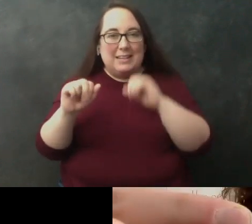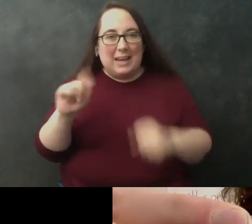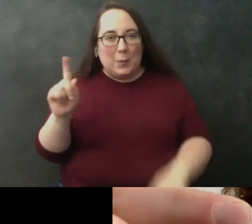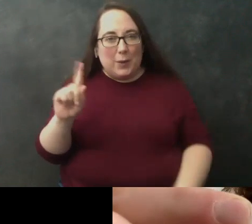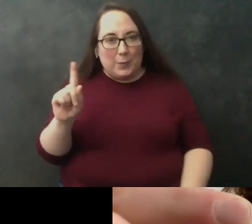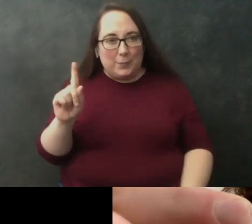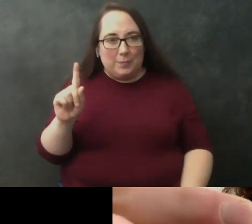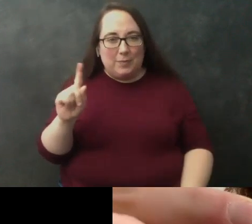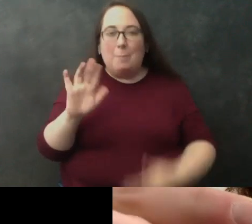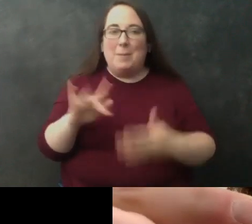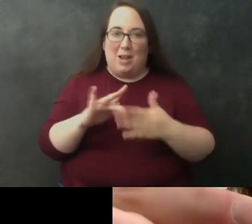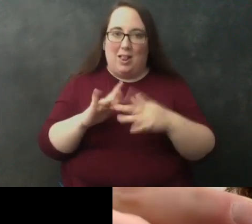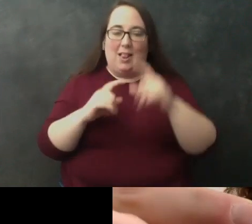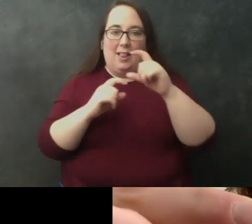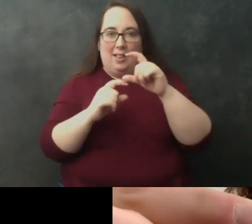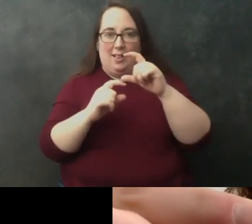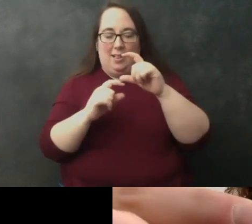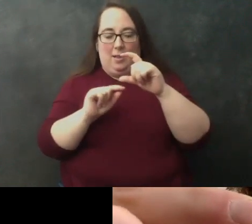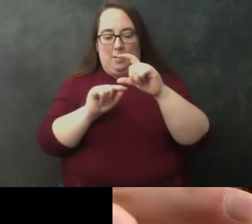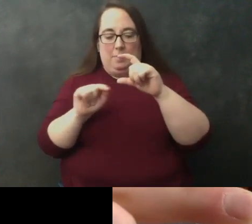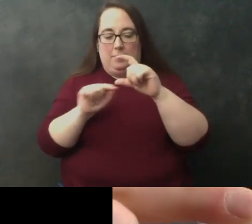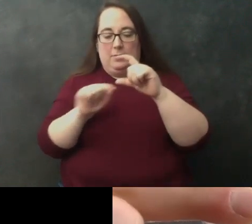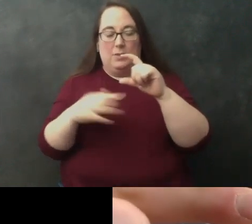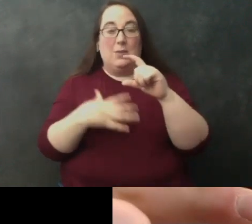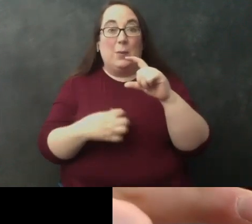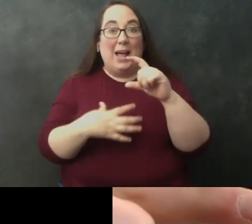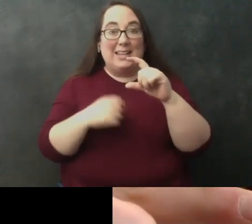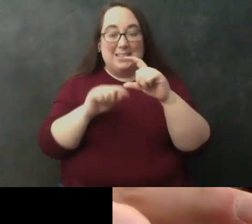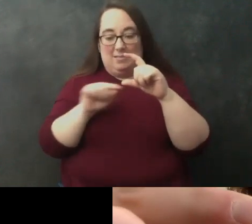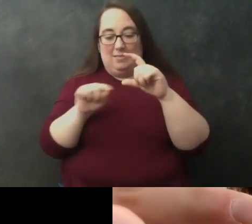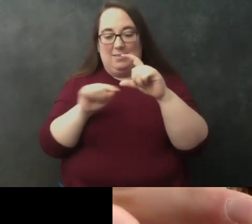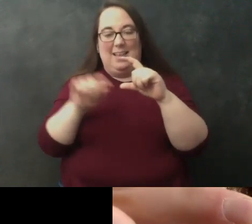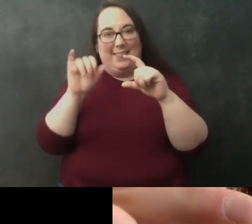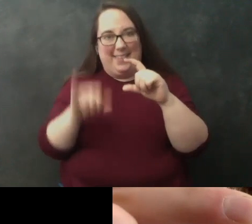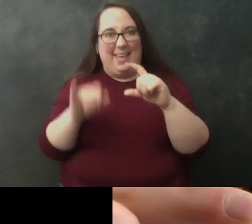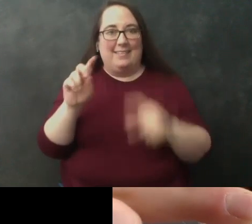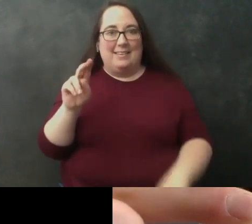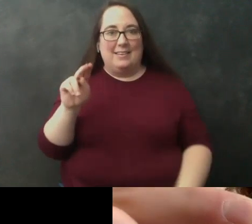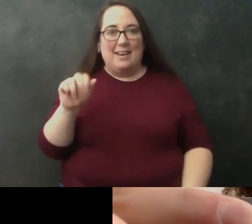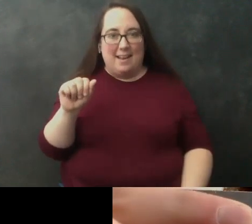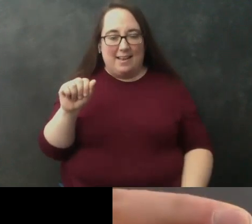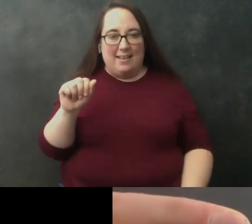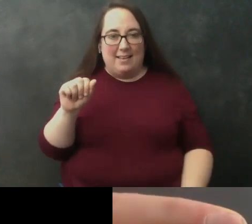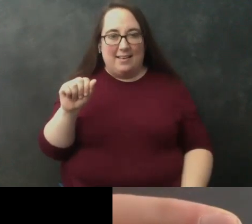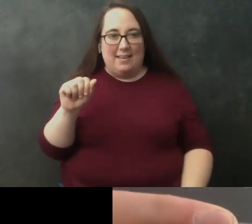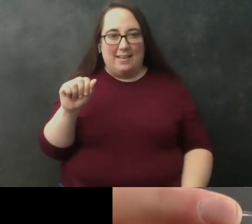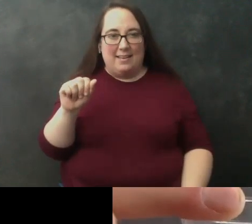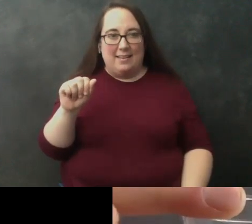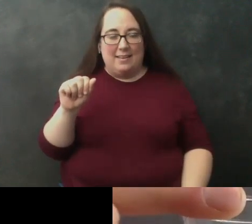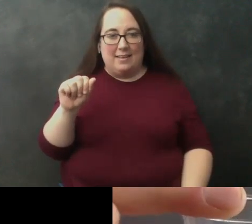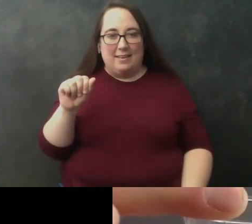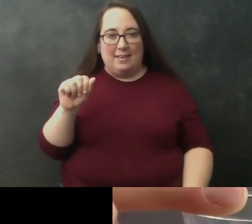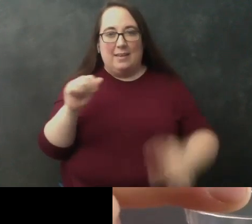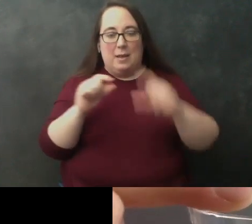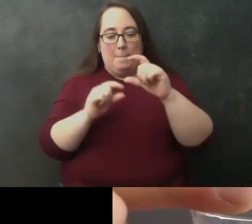dna is in the middle so those white squiggly cobweb looking lines that's the dna and then that bottom layer jelly is